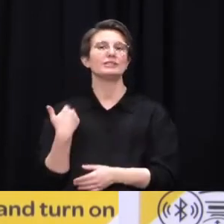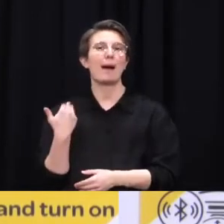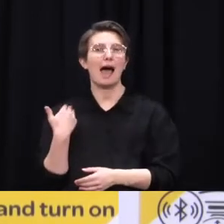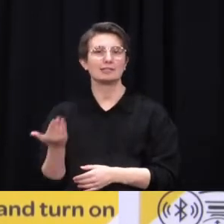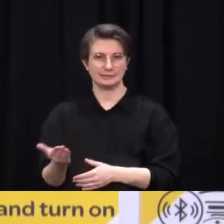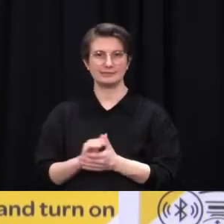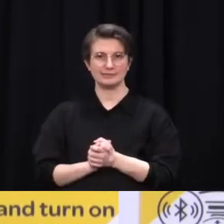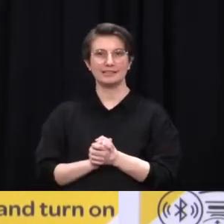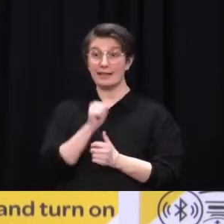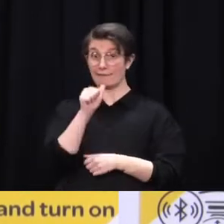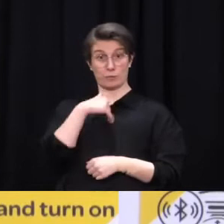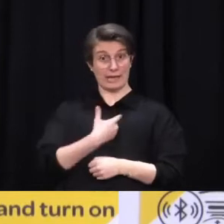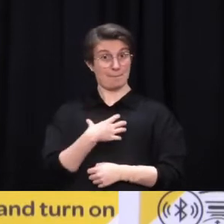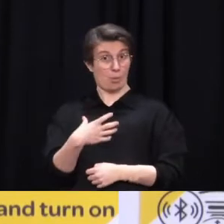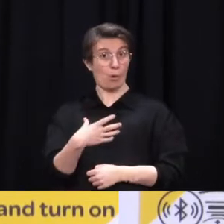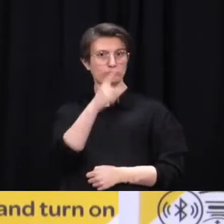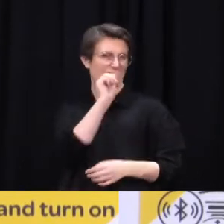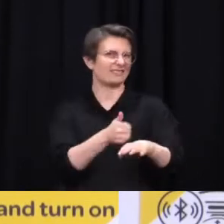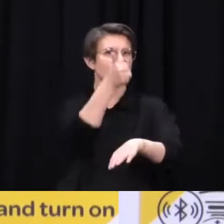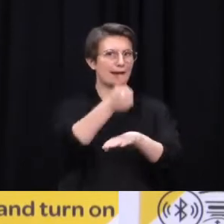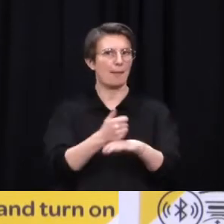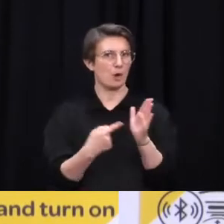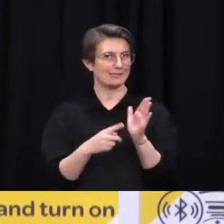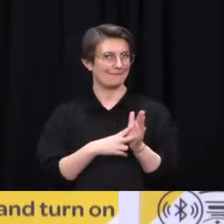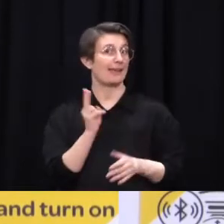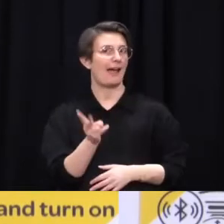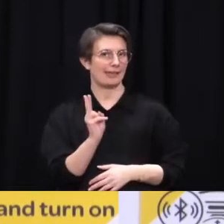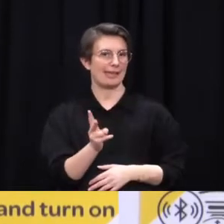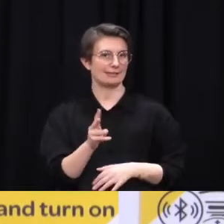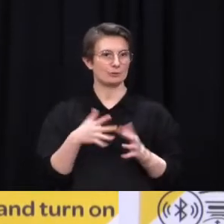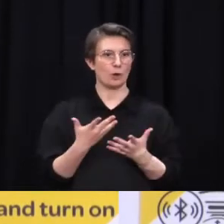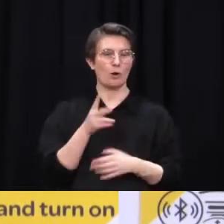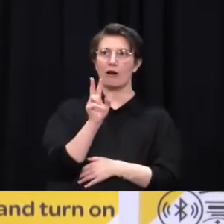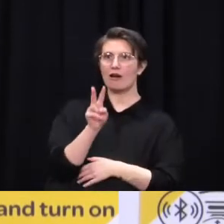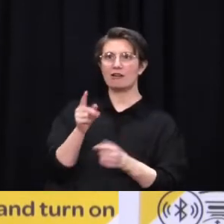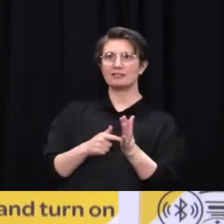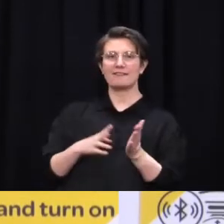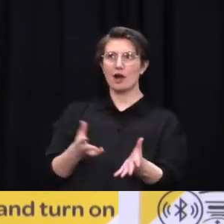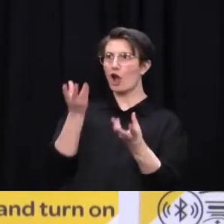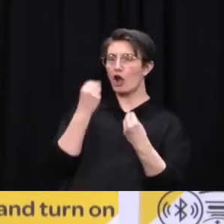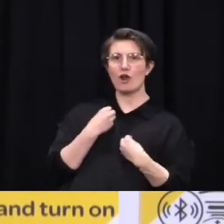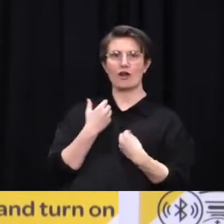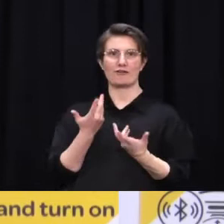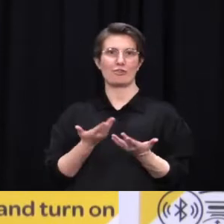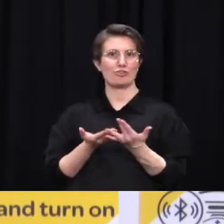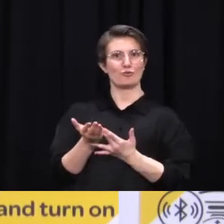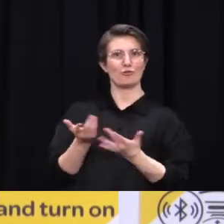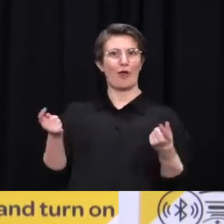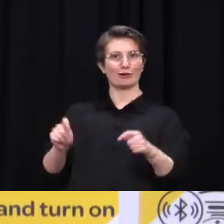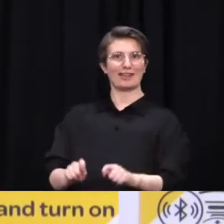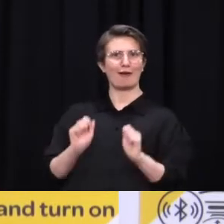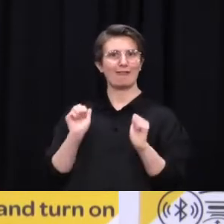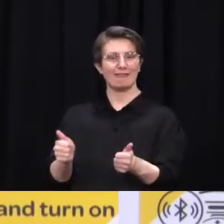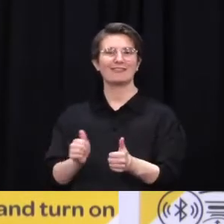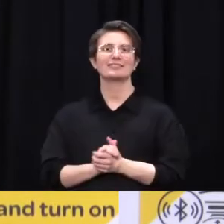stand up those learning from home TV channels again and add new contact if that's necessary. I want to finish by reiterating what the Prime